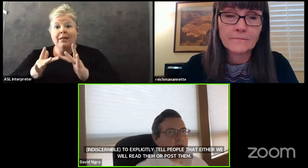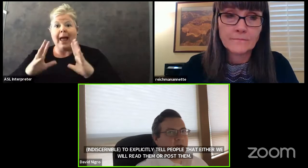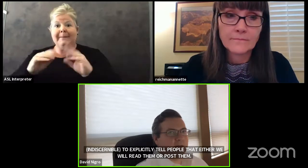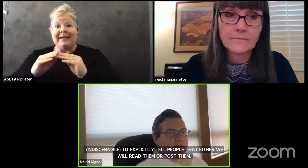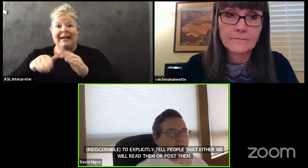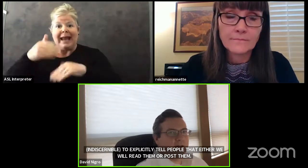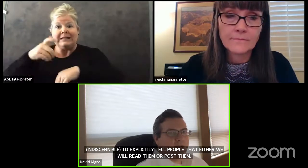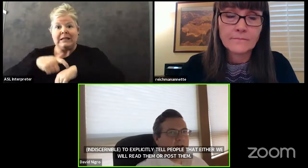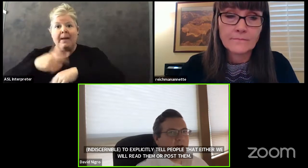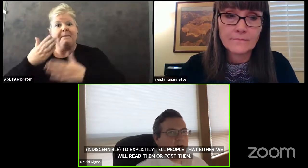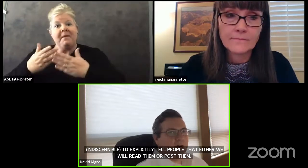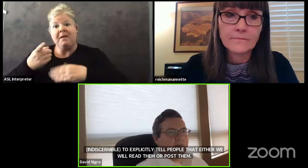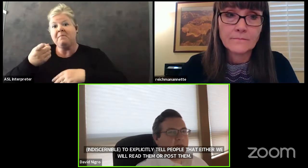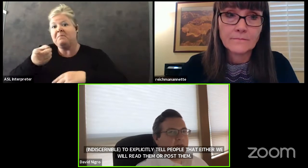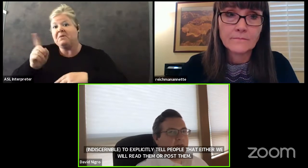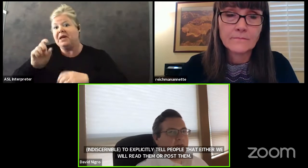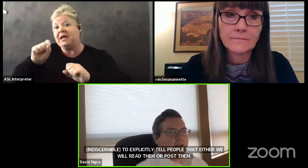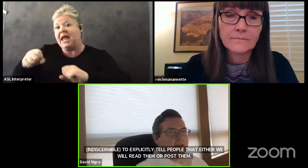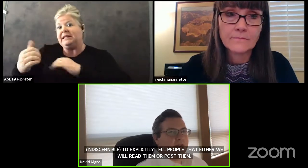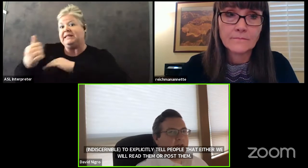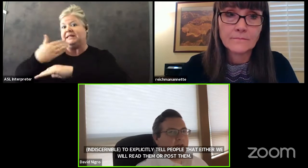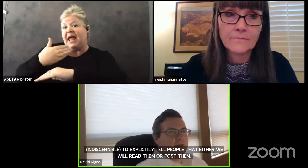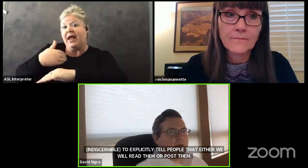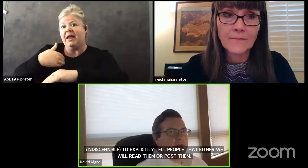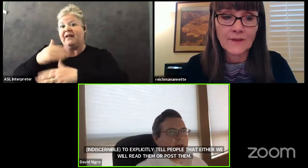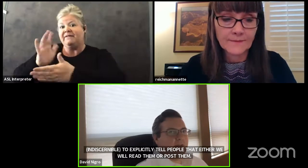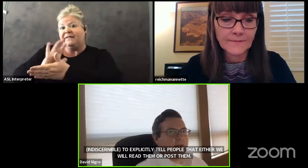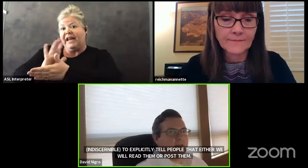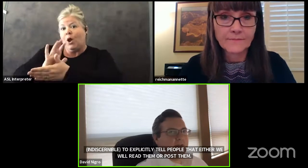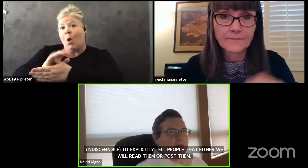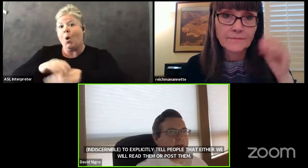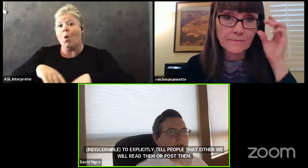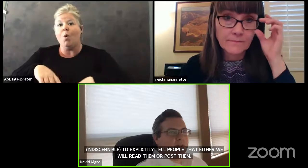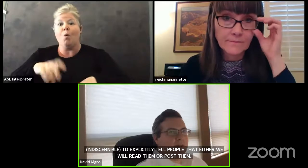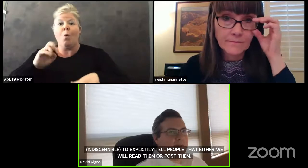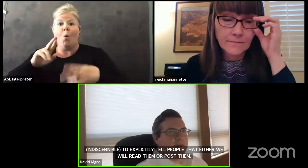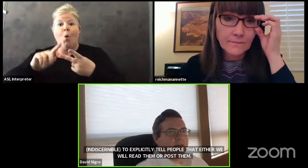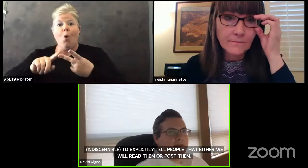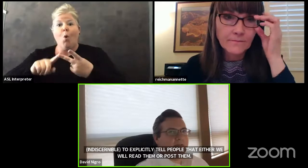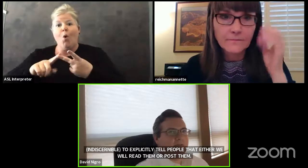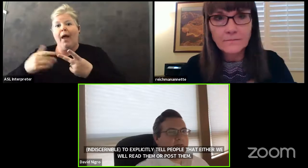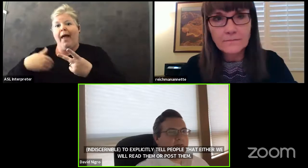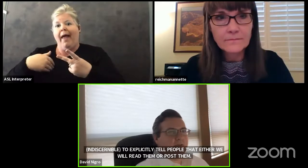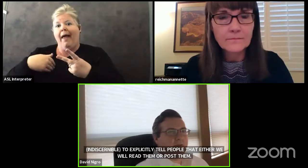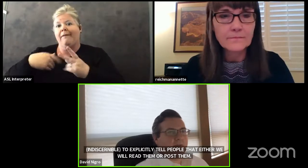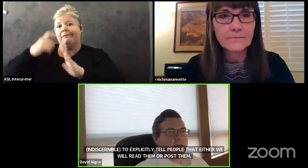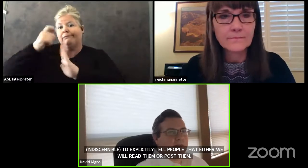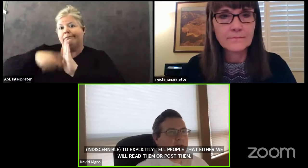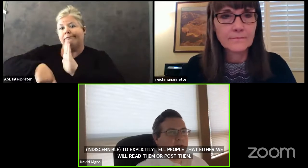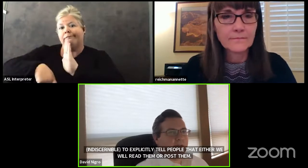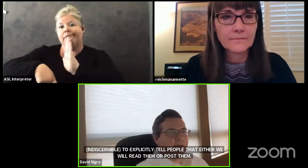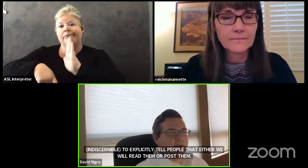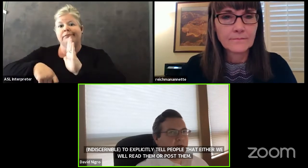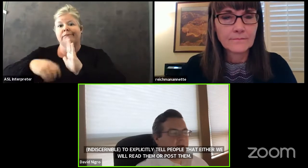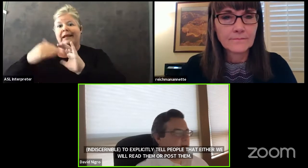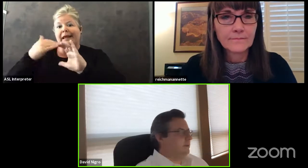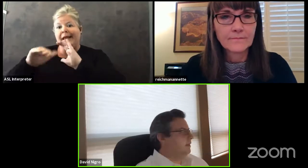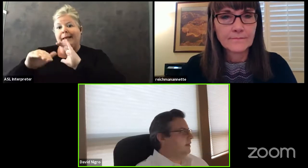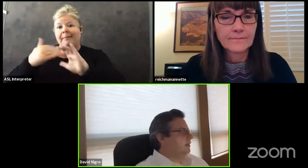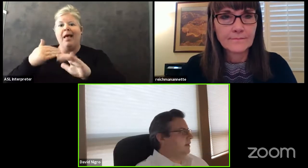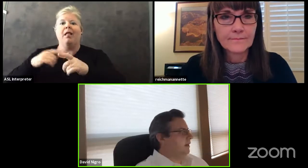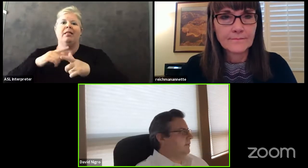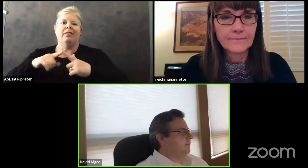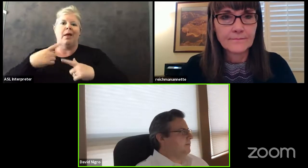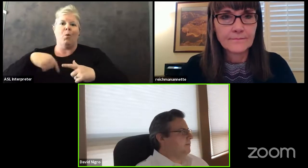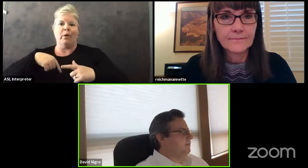that you could shoot on a you know an iphone or something like that or have a a written email that you could submit and that'll be right into the record